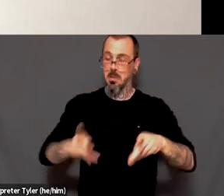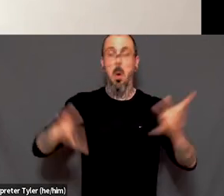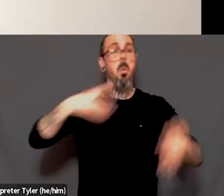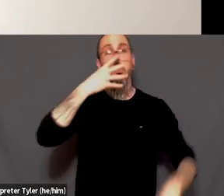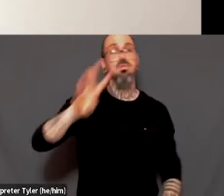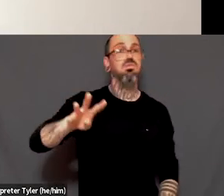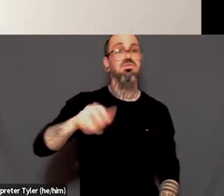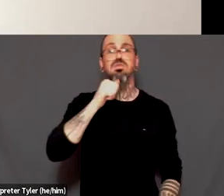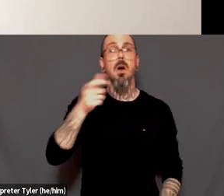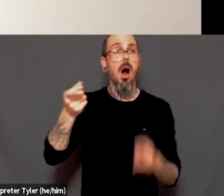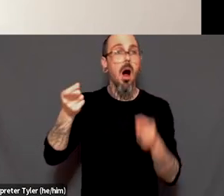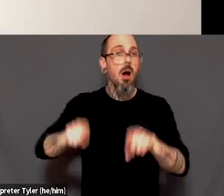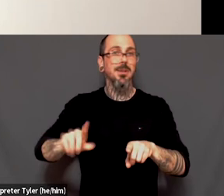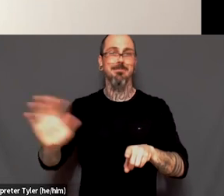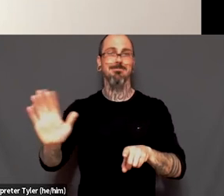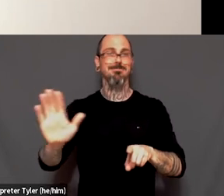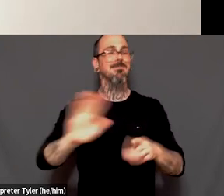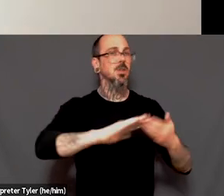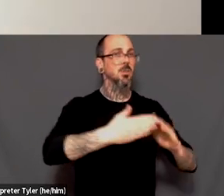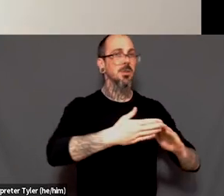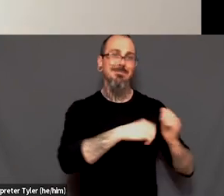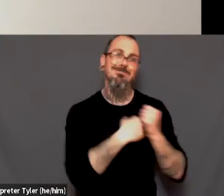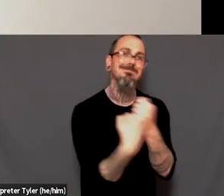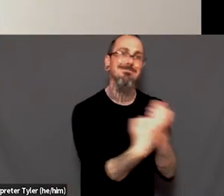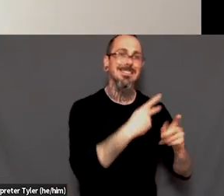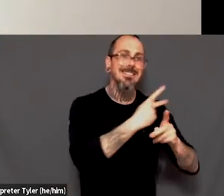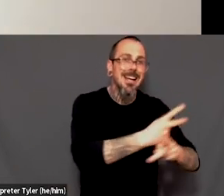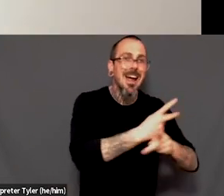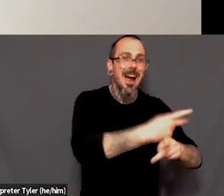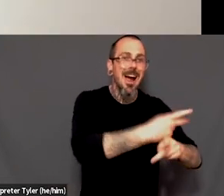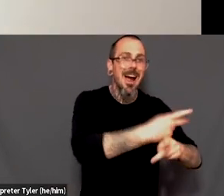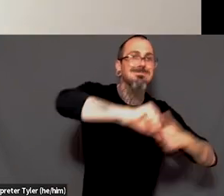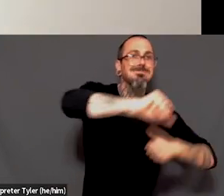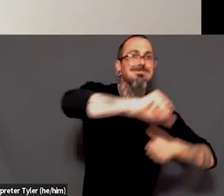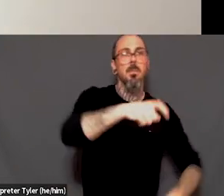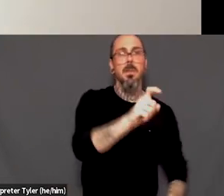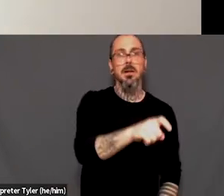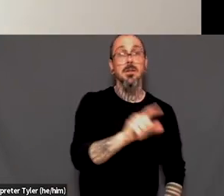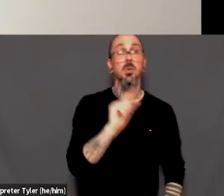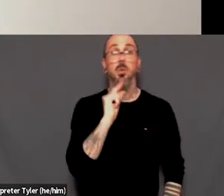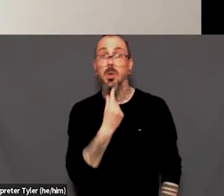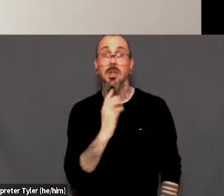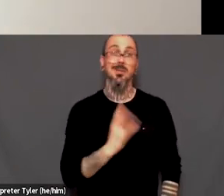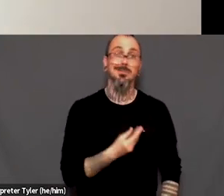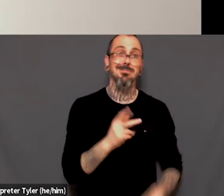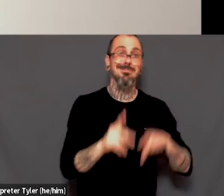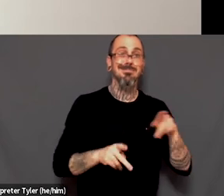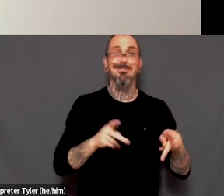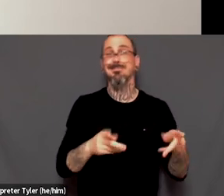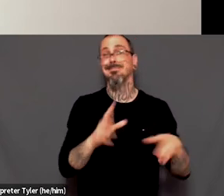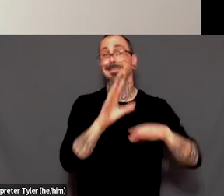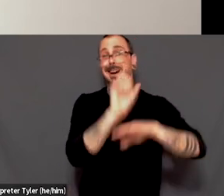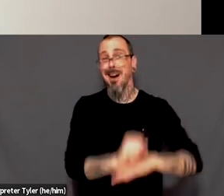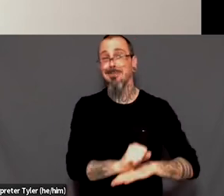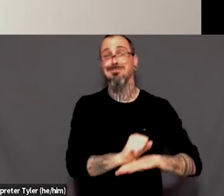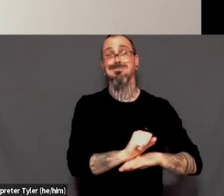queer and trans people, you know, and not, not always, and not in all situations, but have gotten used to, you know, that's part of resiliency, have